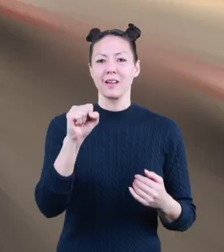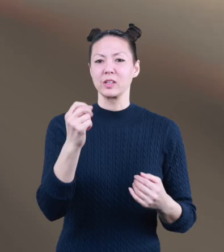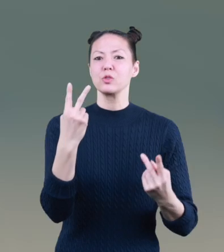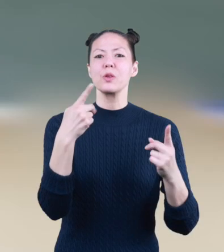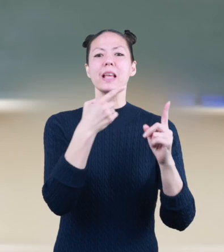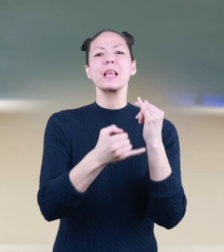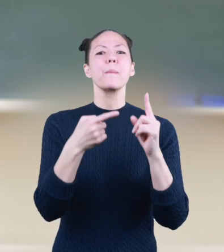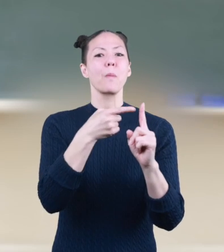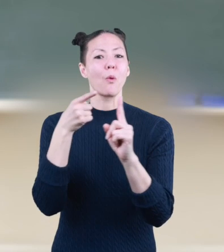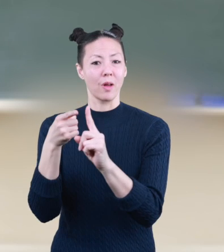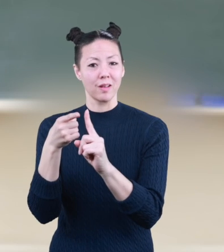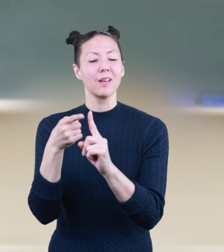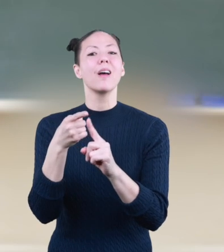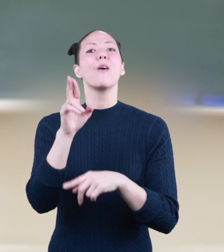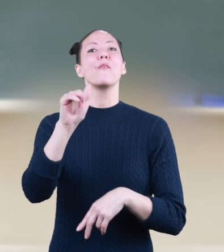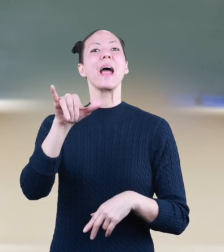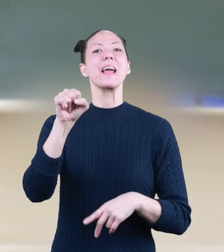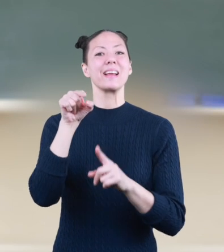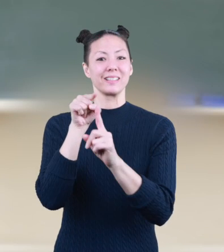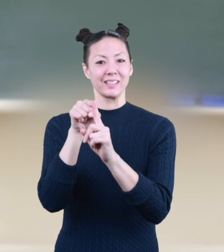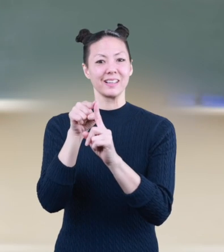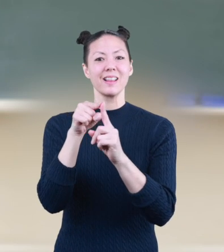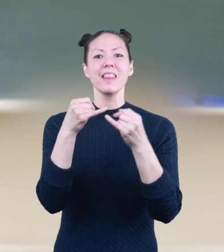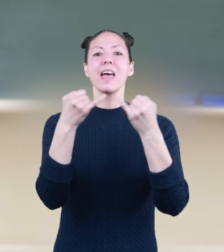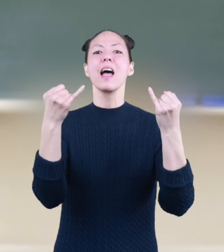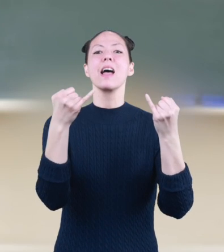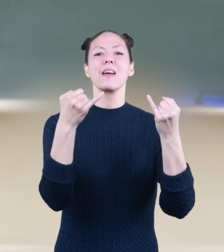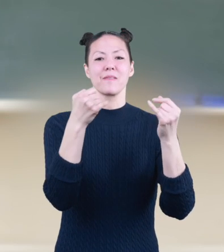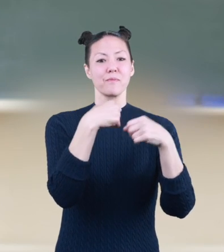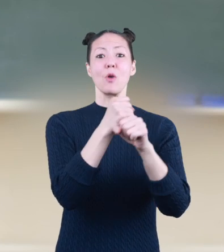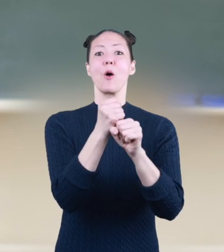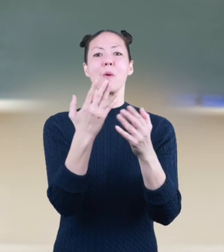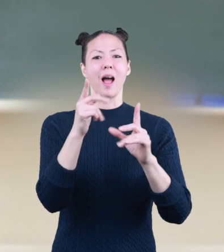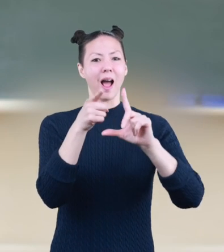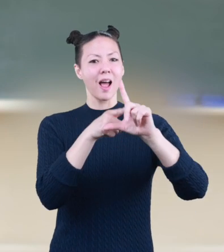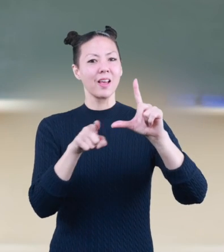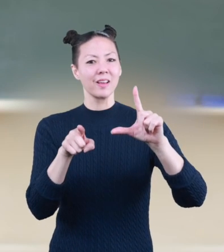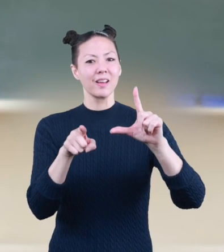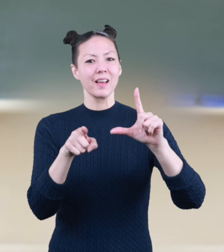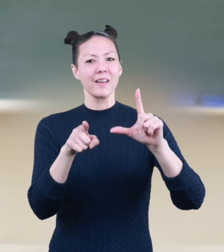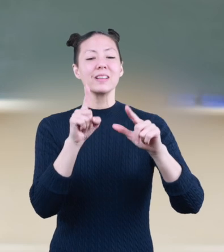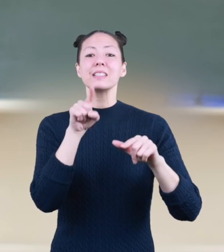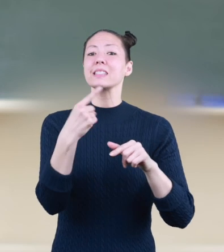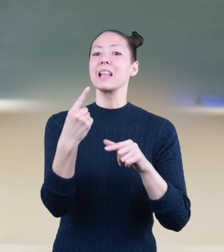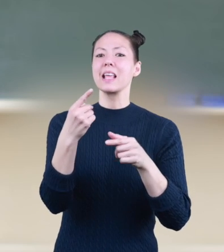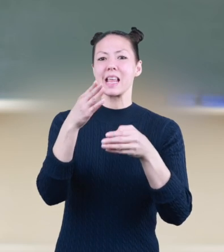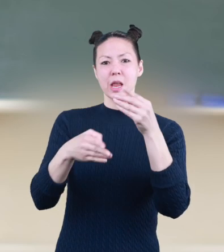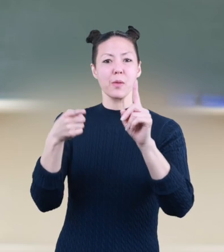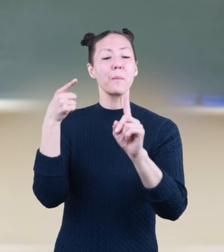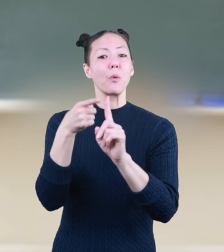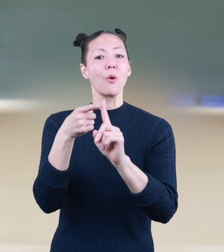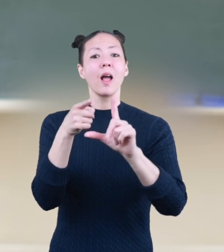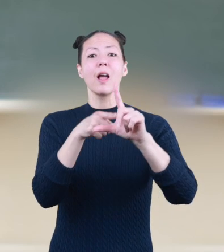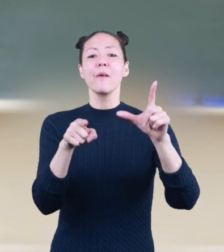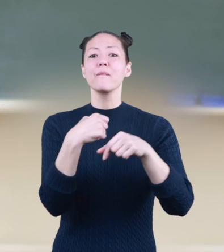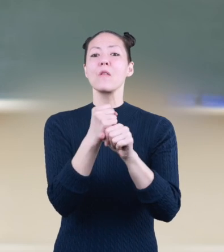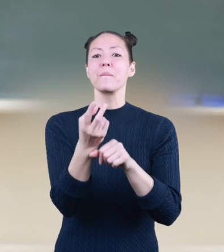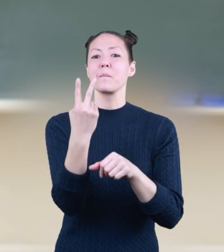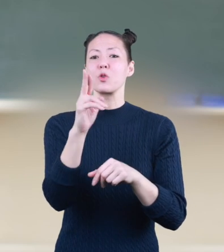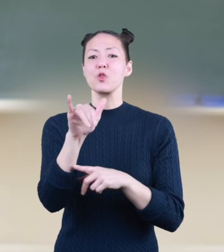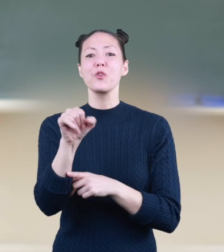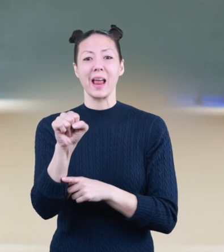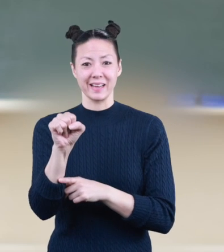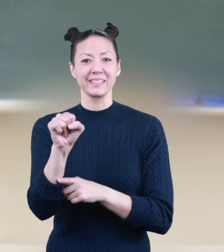endpoints. And then there are rays that are lines used to form angles having a single endpoint. Angles are